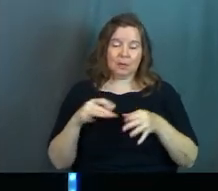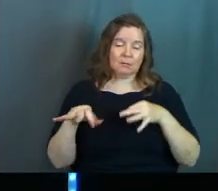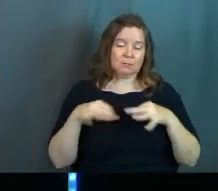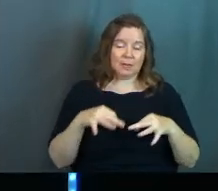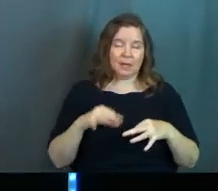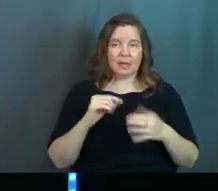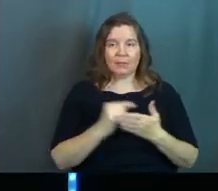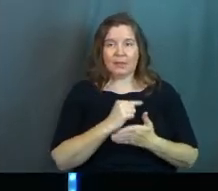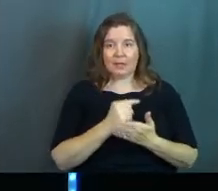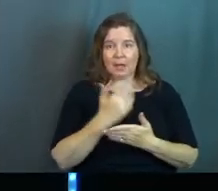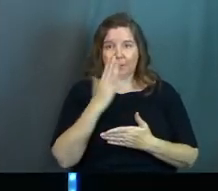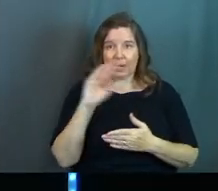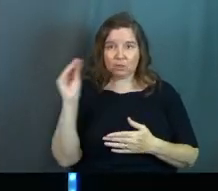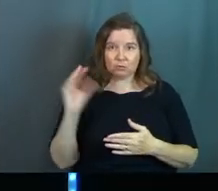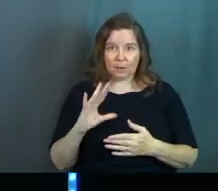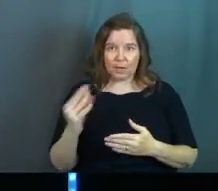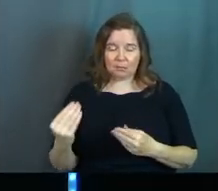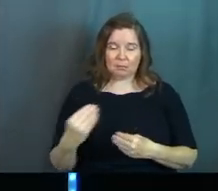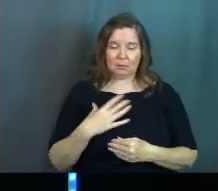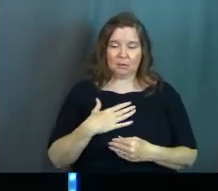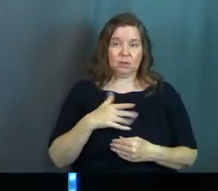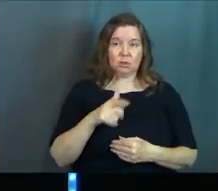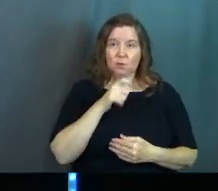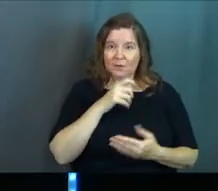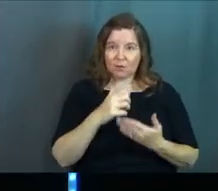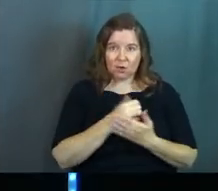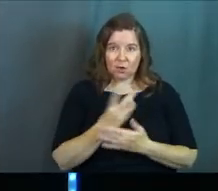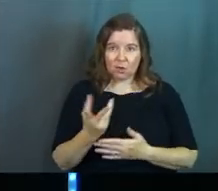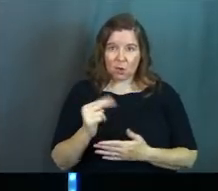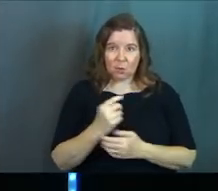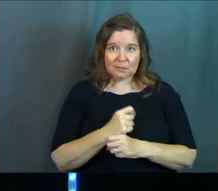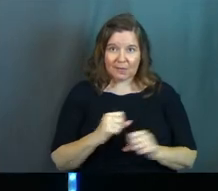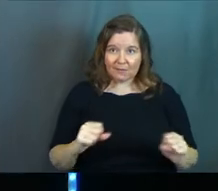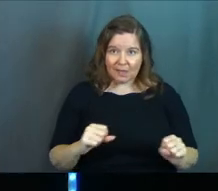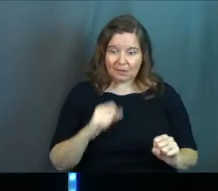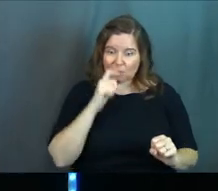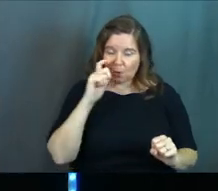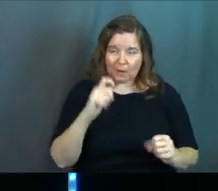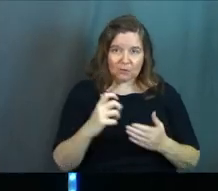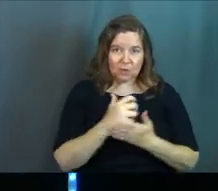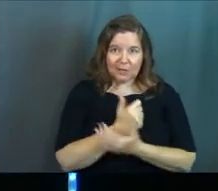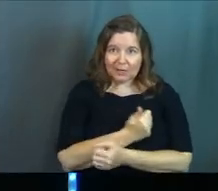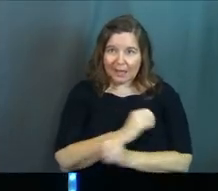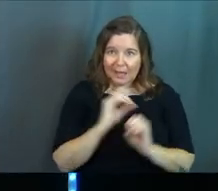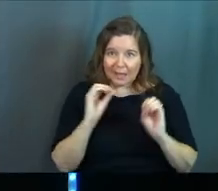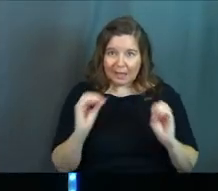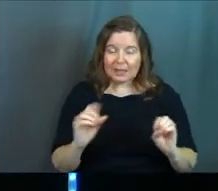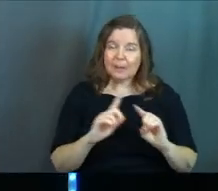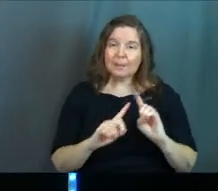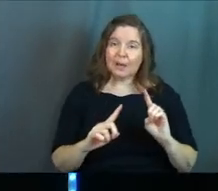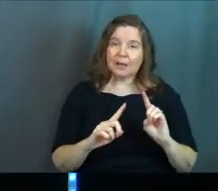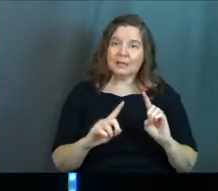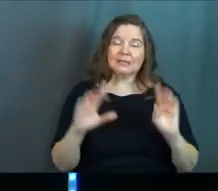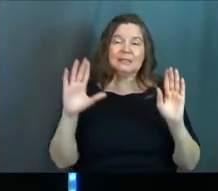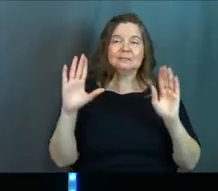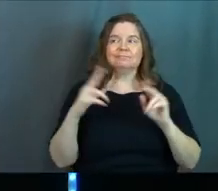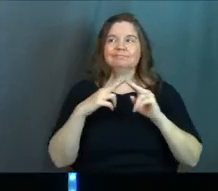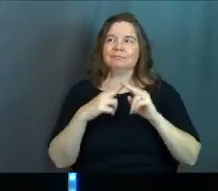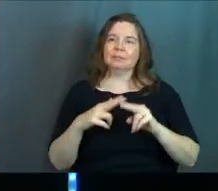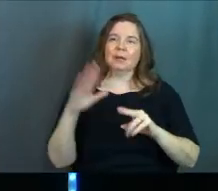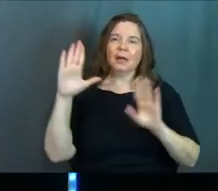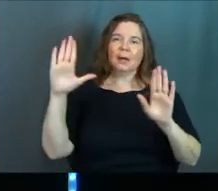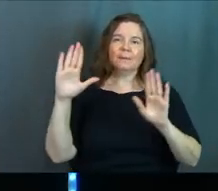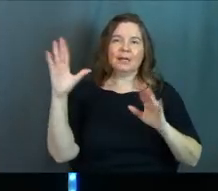explain the gospel of God's grace to you, that you don't have to earn your own salvation, that you don't have to earn anything, but that it is amazing